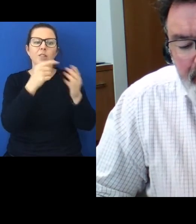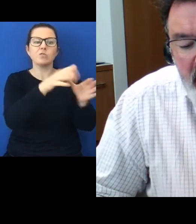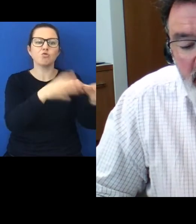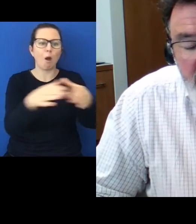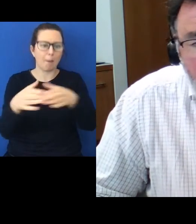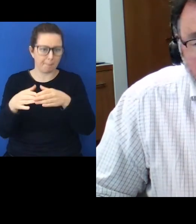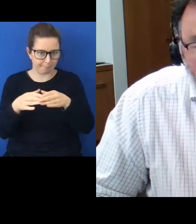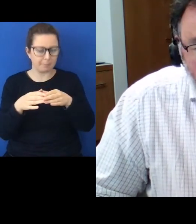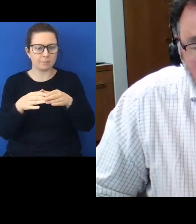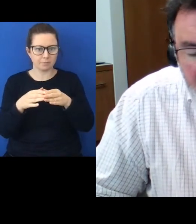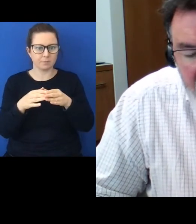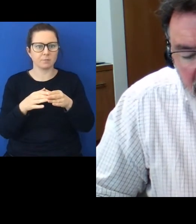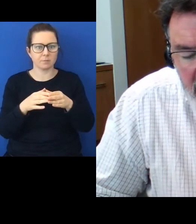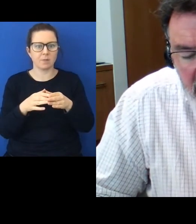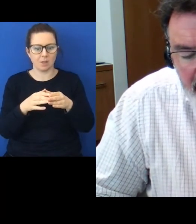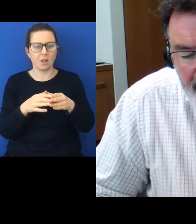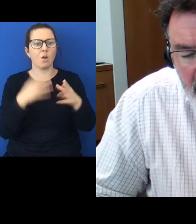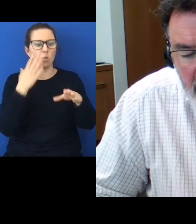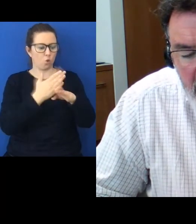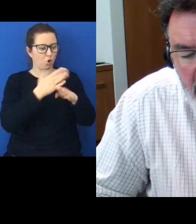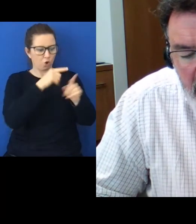in respect of the work of that agency